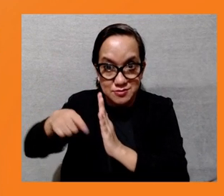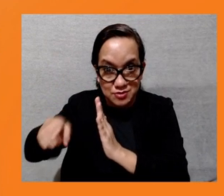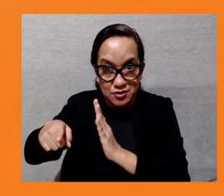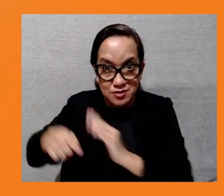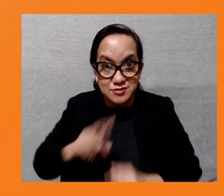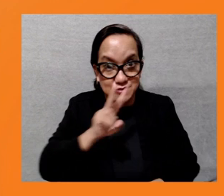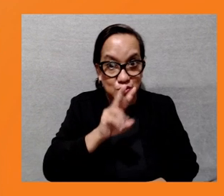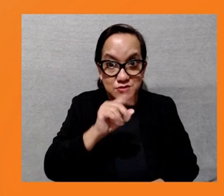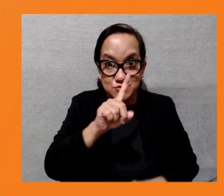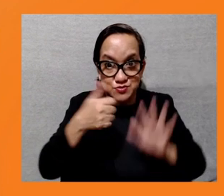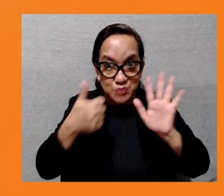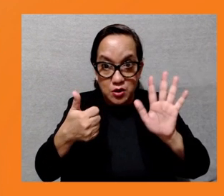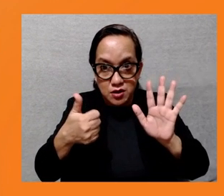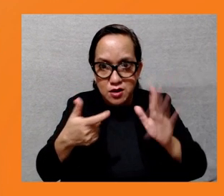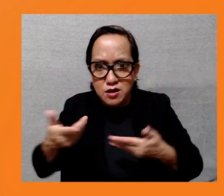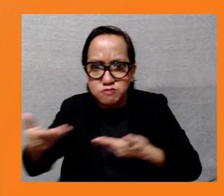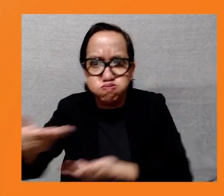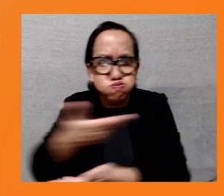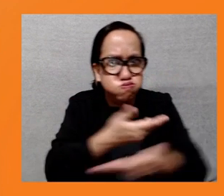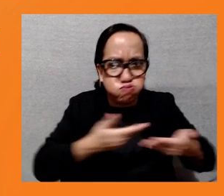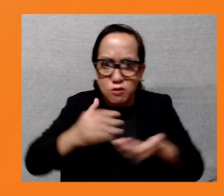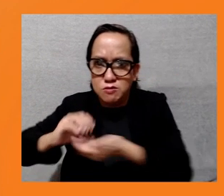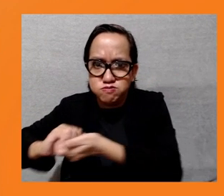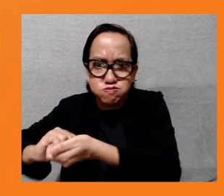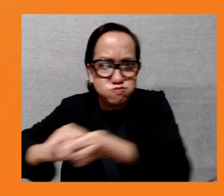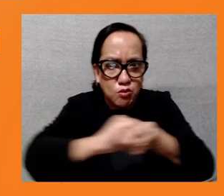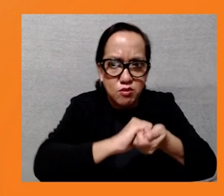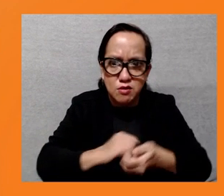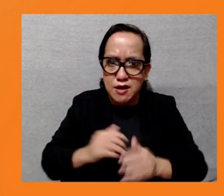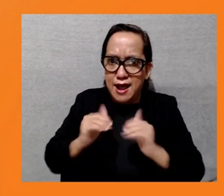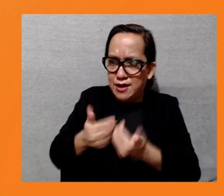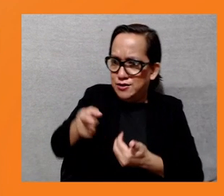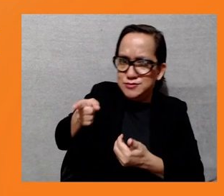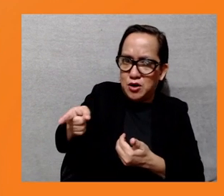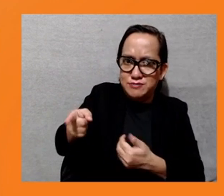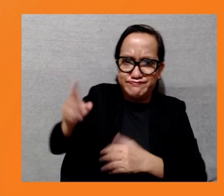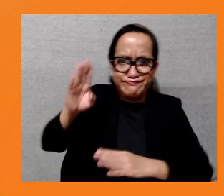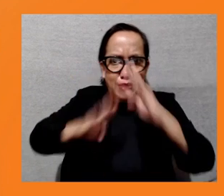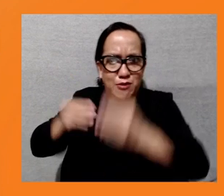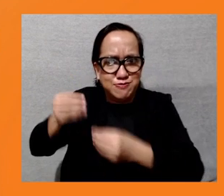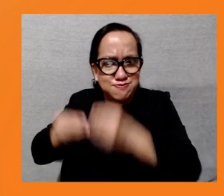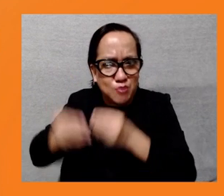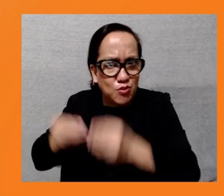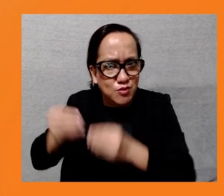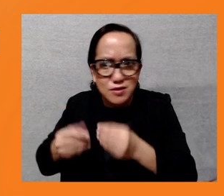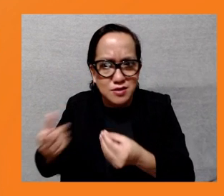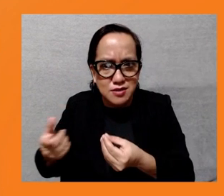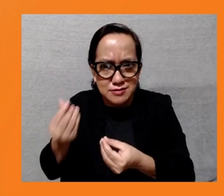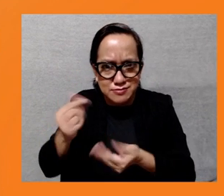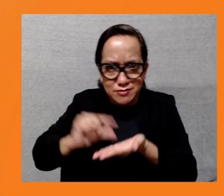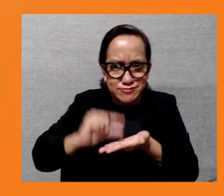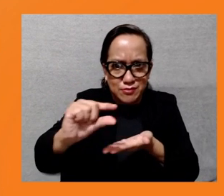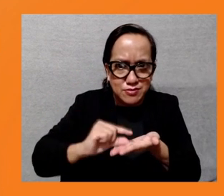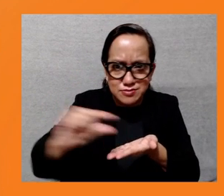disputed lands, customary lands, and the rates of compensation that have been happening in that project since